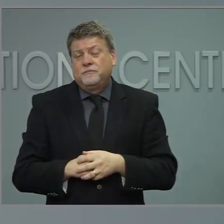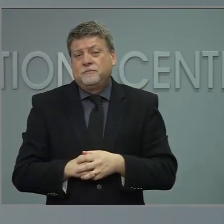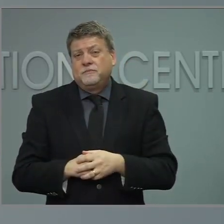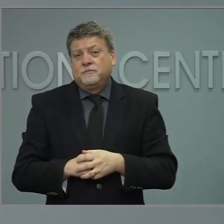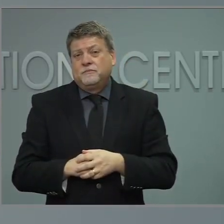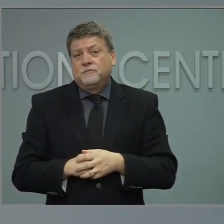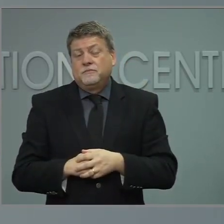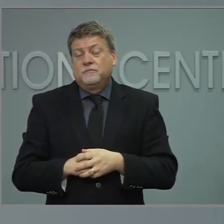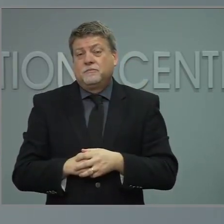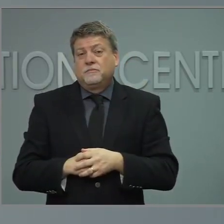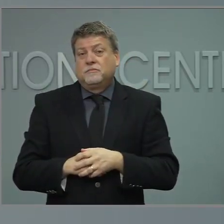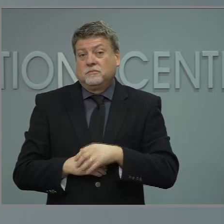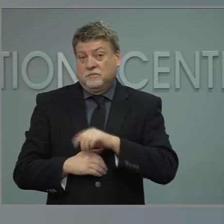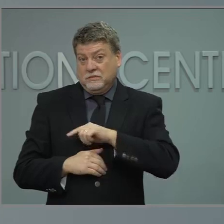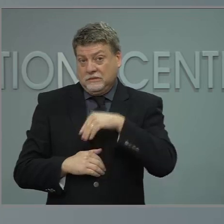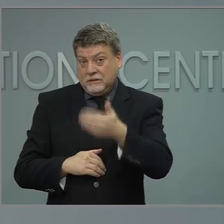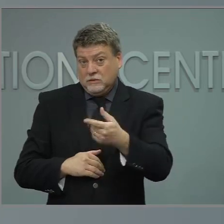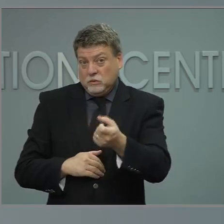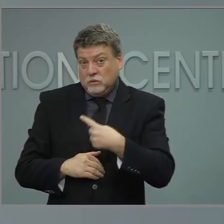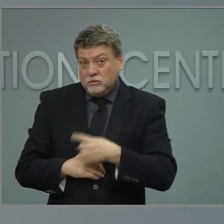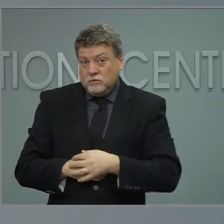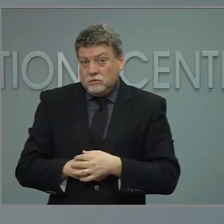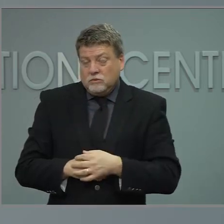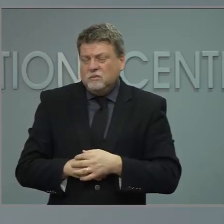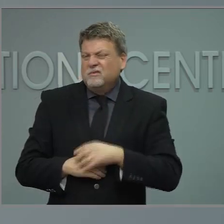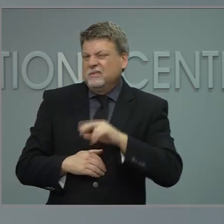We have a follow-up. Dawn Vaughn is an observer.